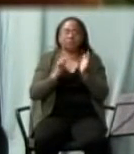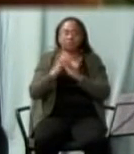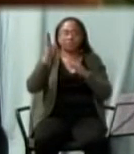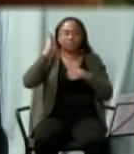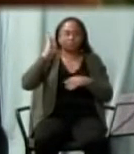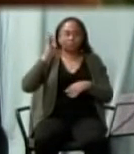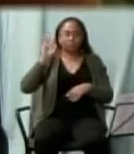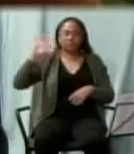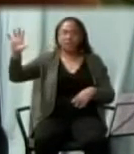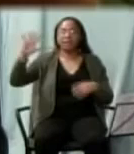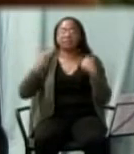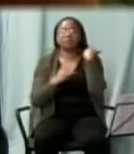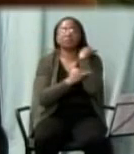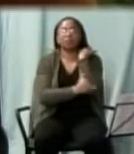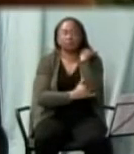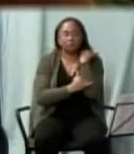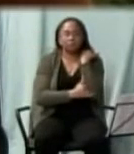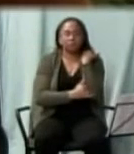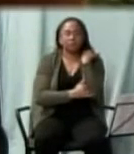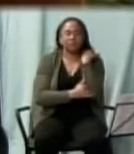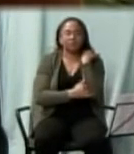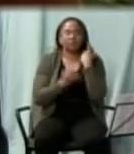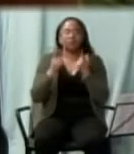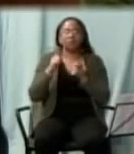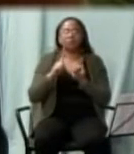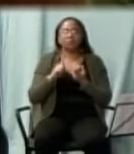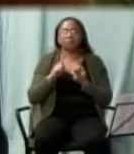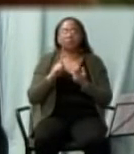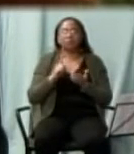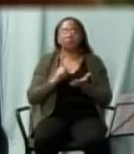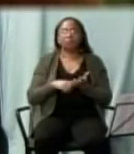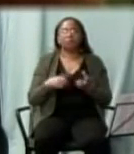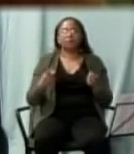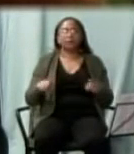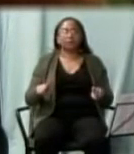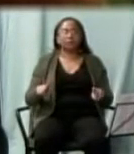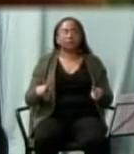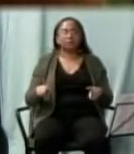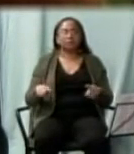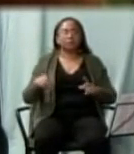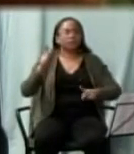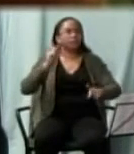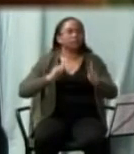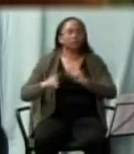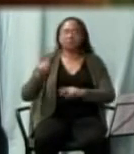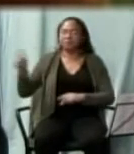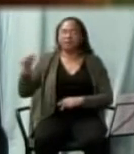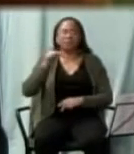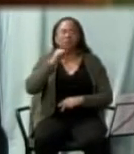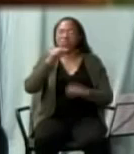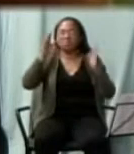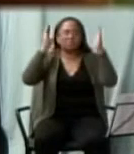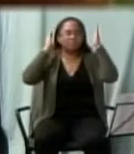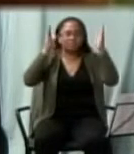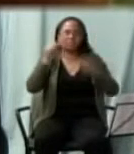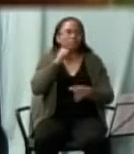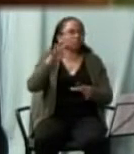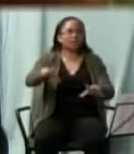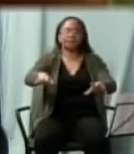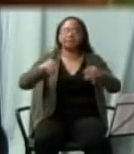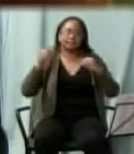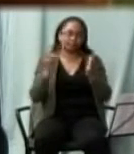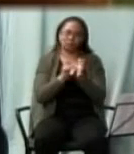and we are told that the people would not listen to him